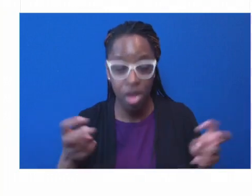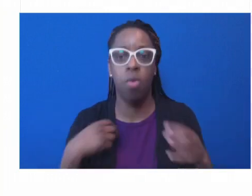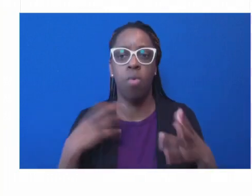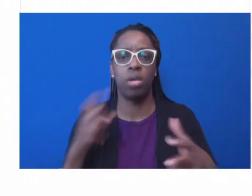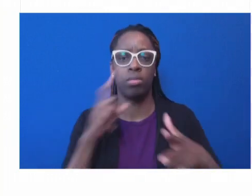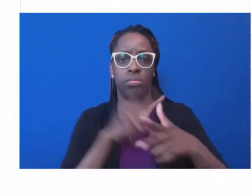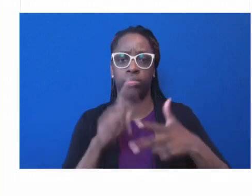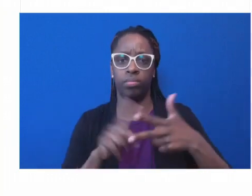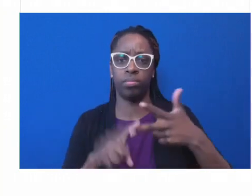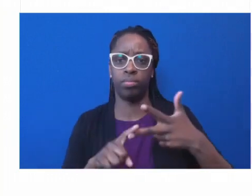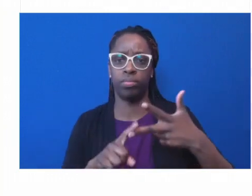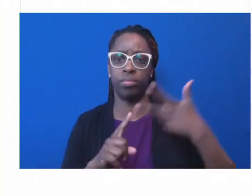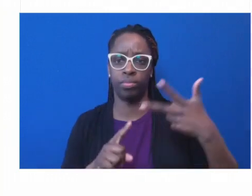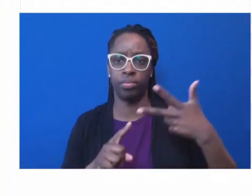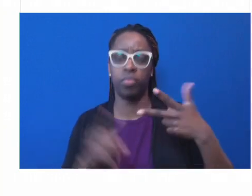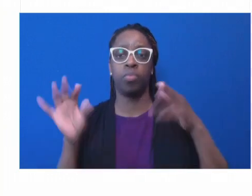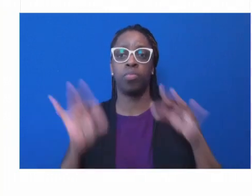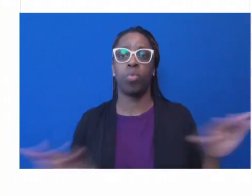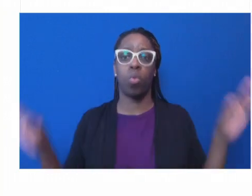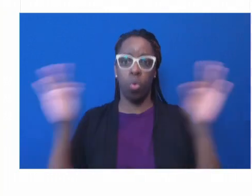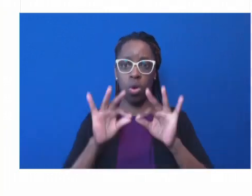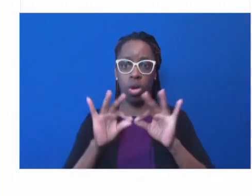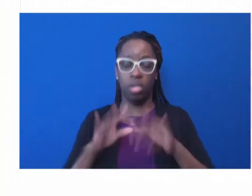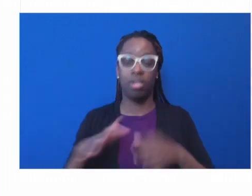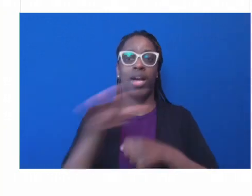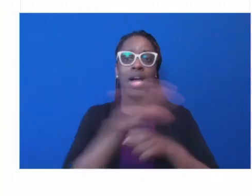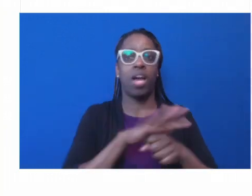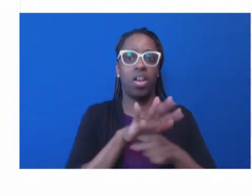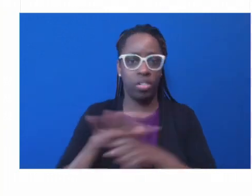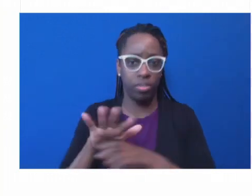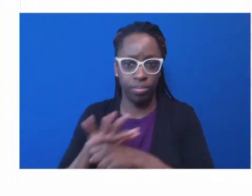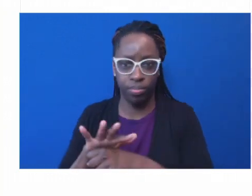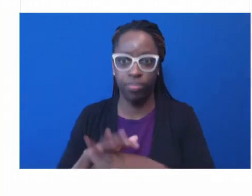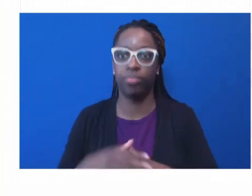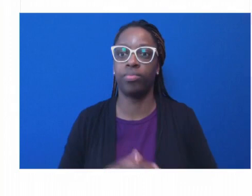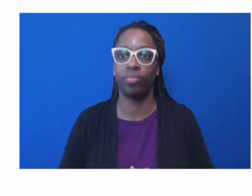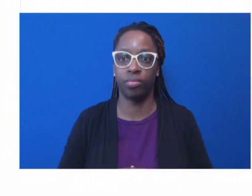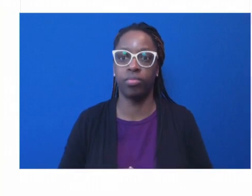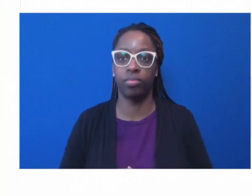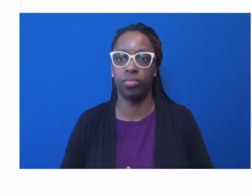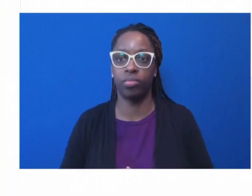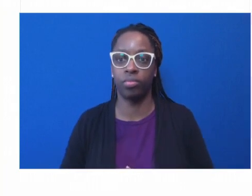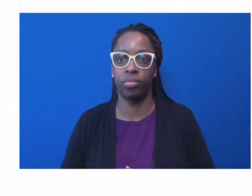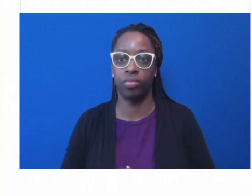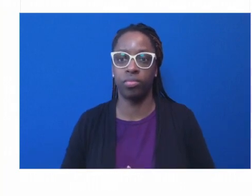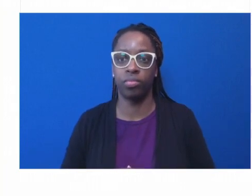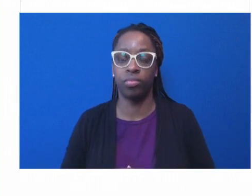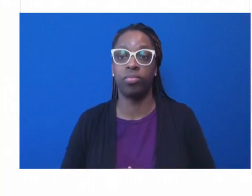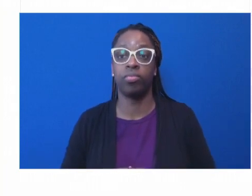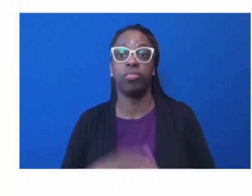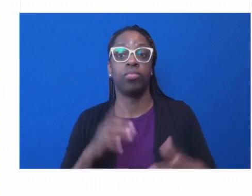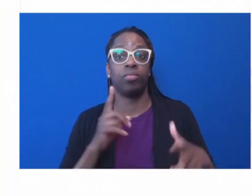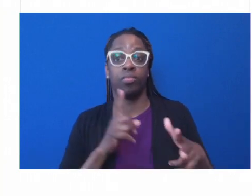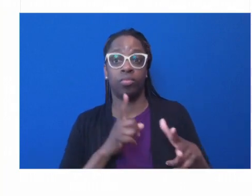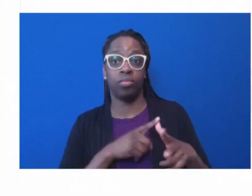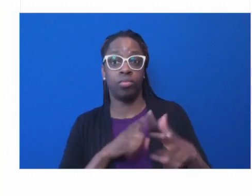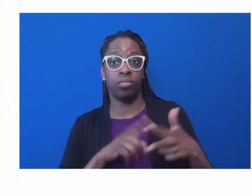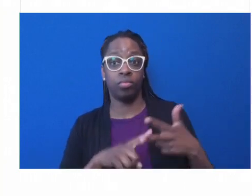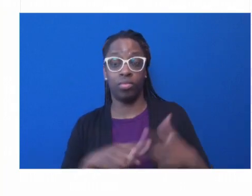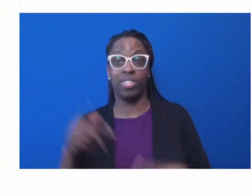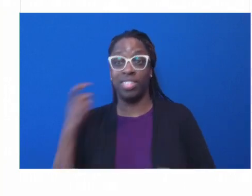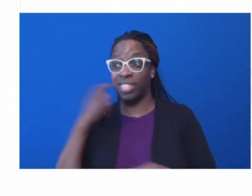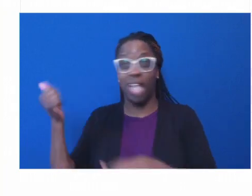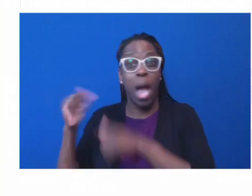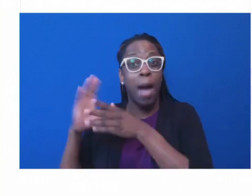comments and the prior sessions and really hit those points of reimagining the trust infrastructure for the